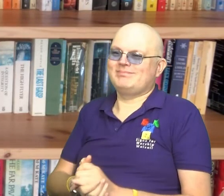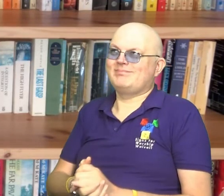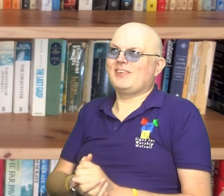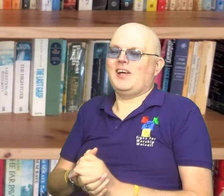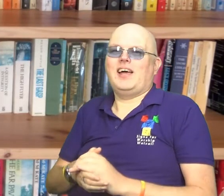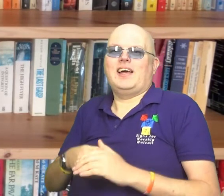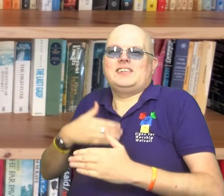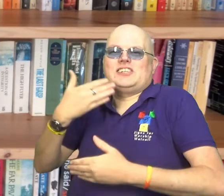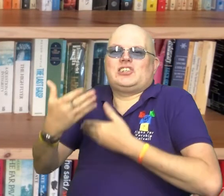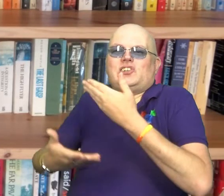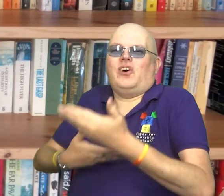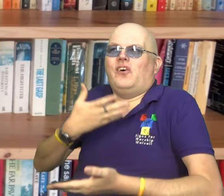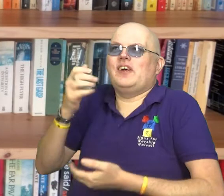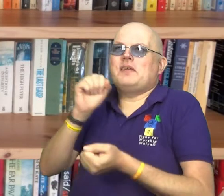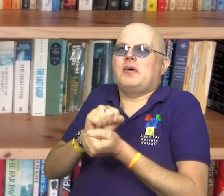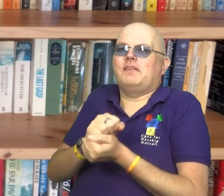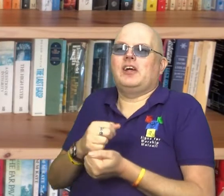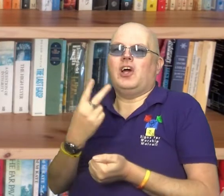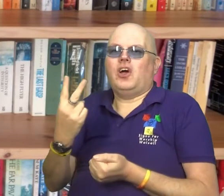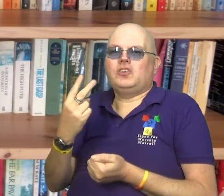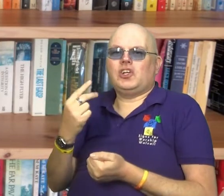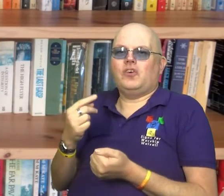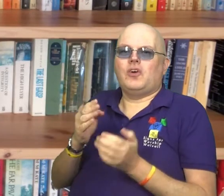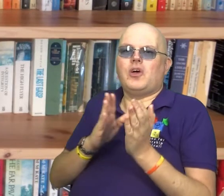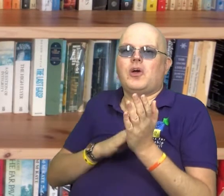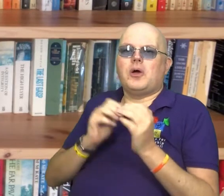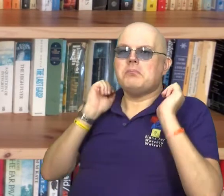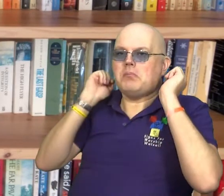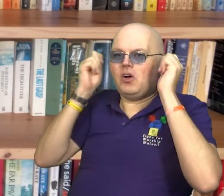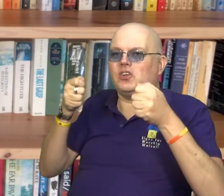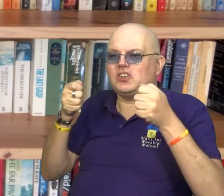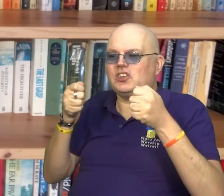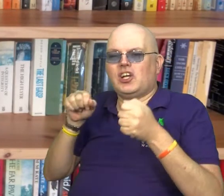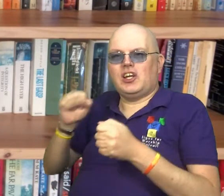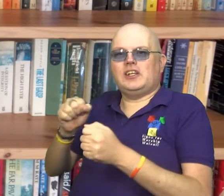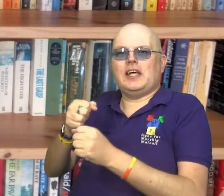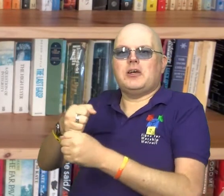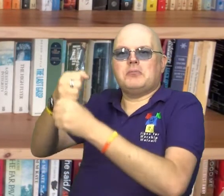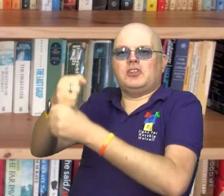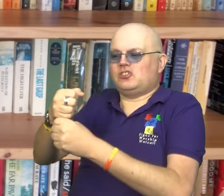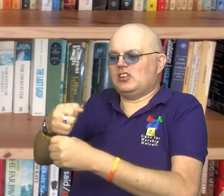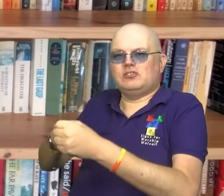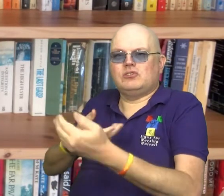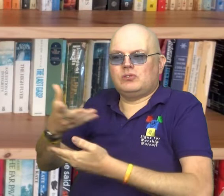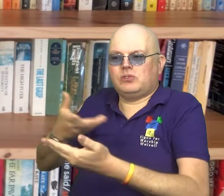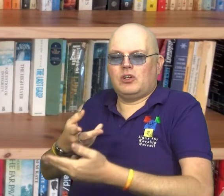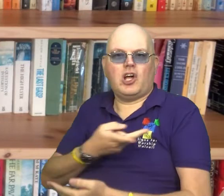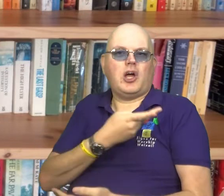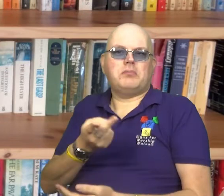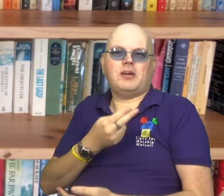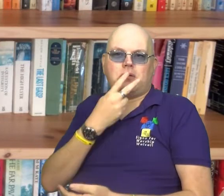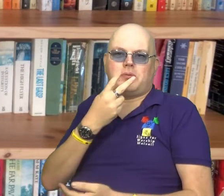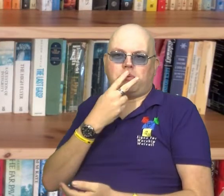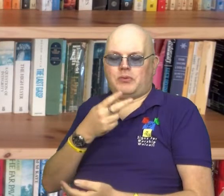It reminds me of the story told of two monks who were having a conversation in their monastery. Now, they were both